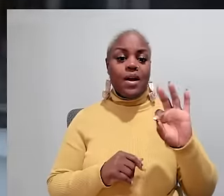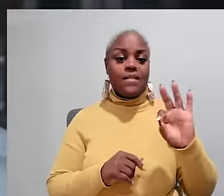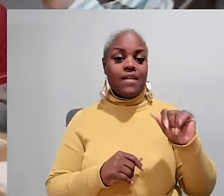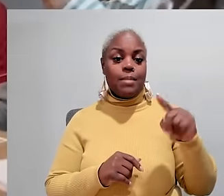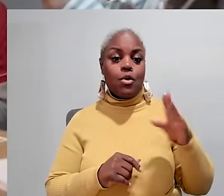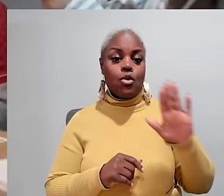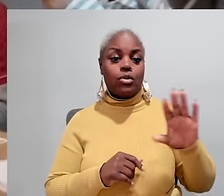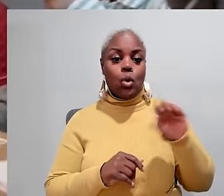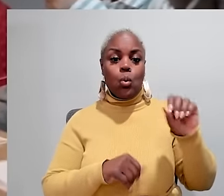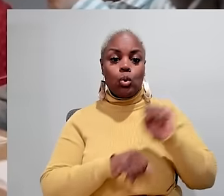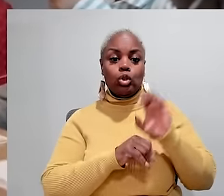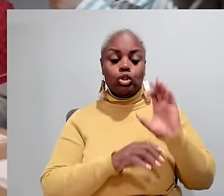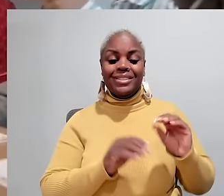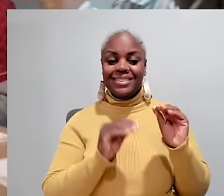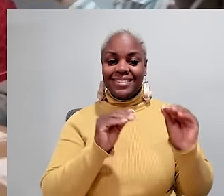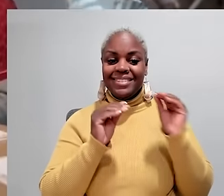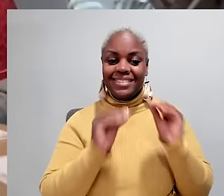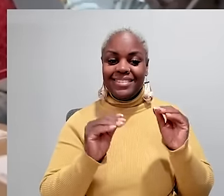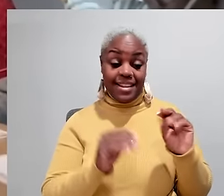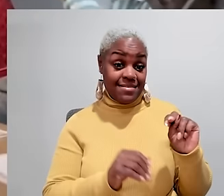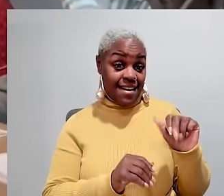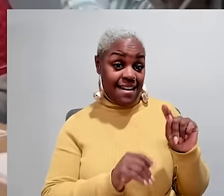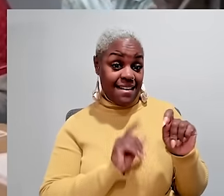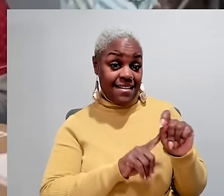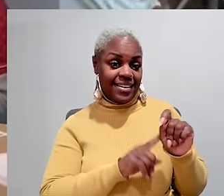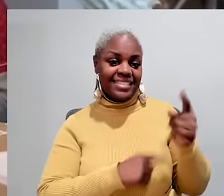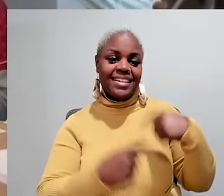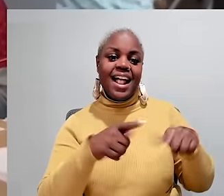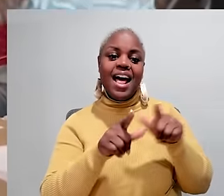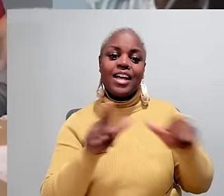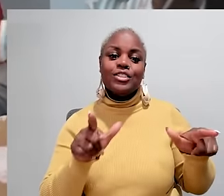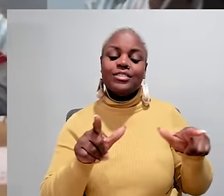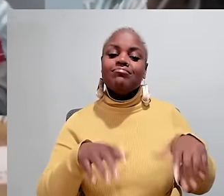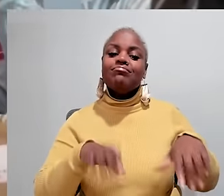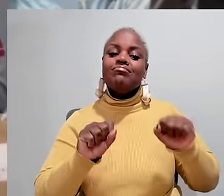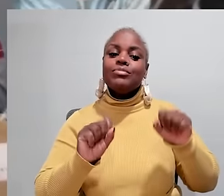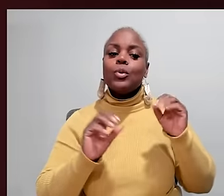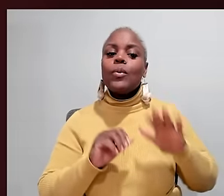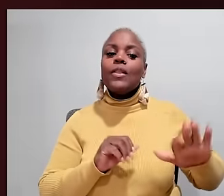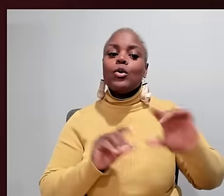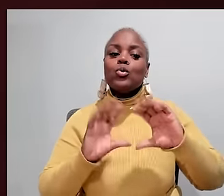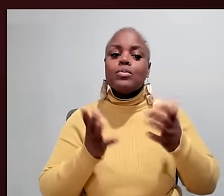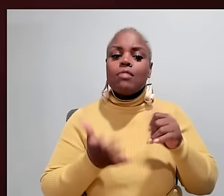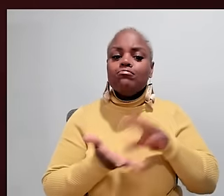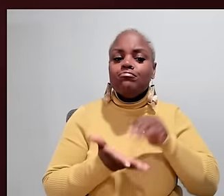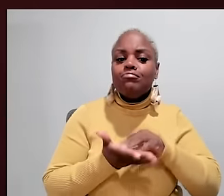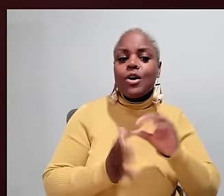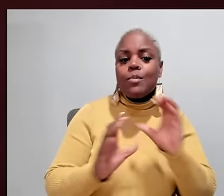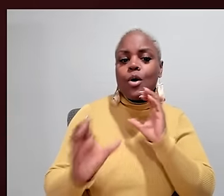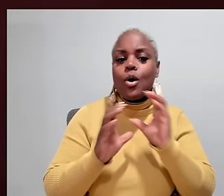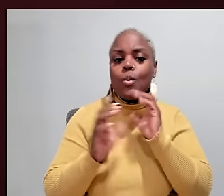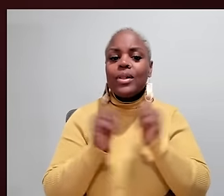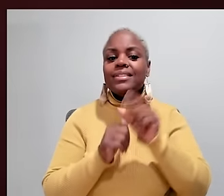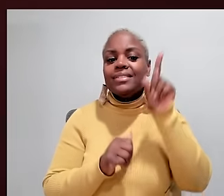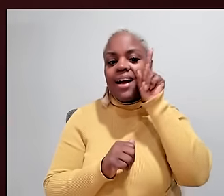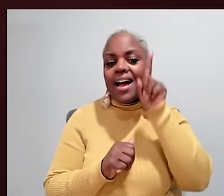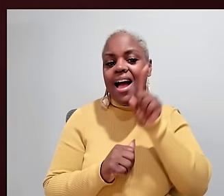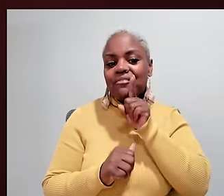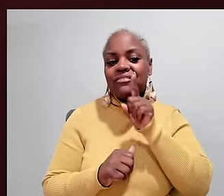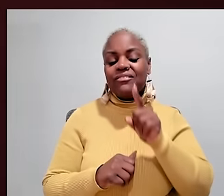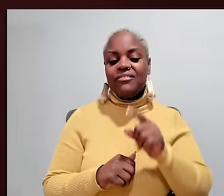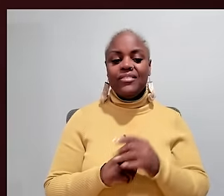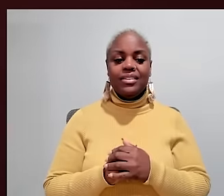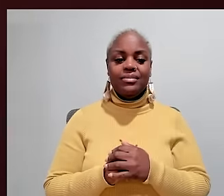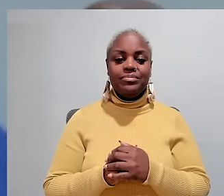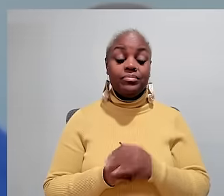it's where Fatima and her co-worker Nate teaches sign language class